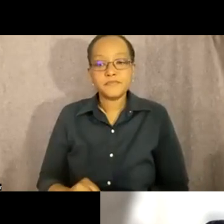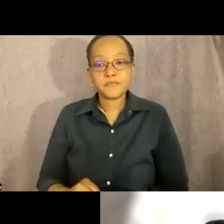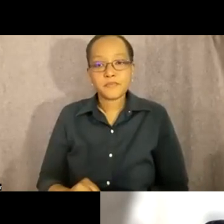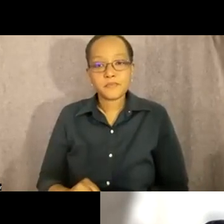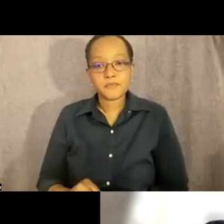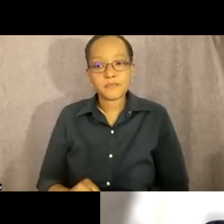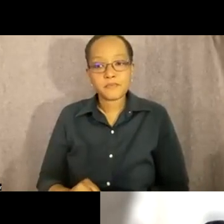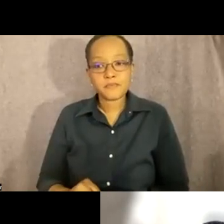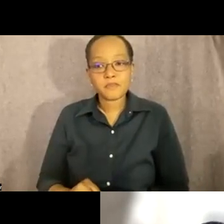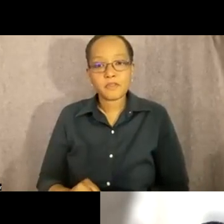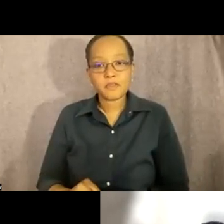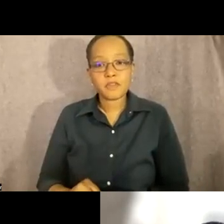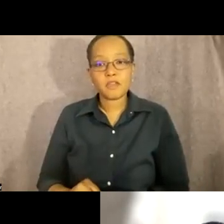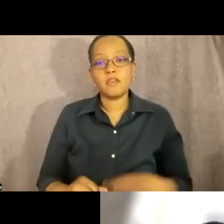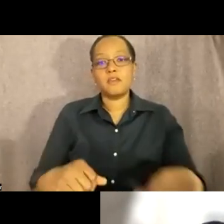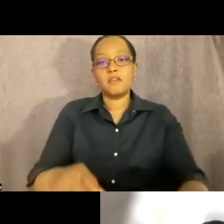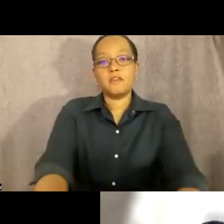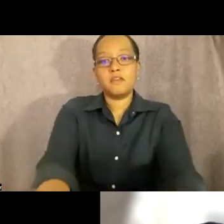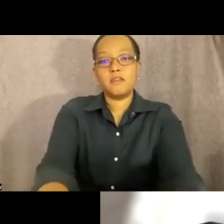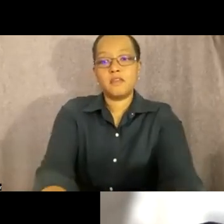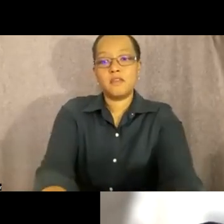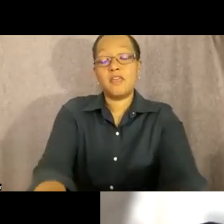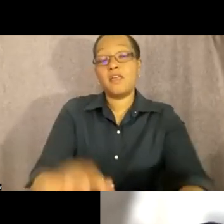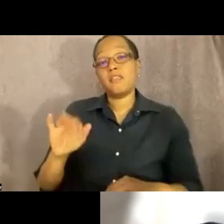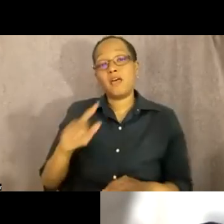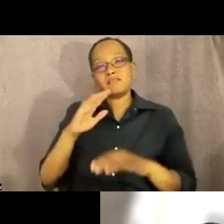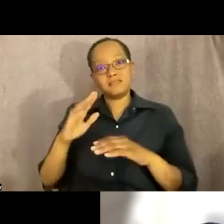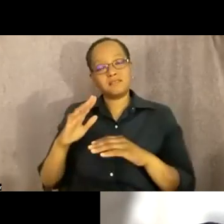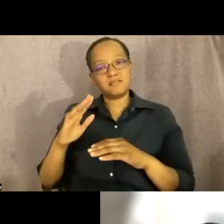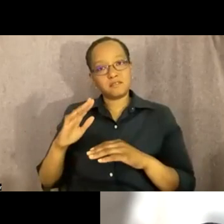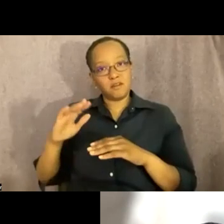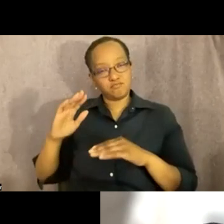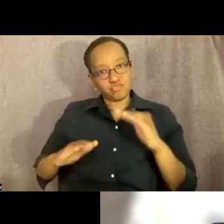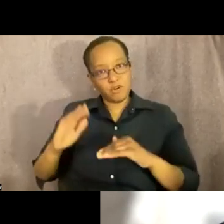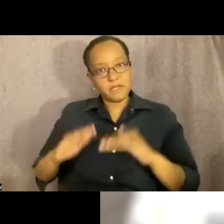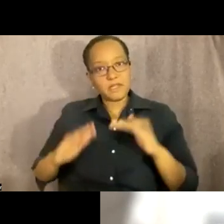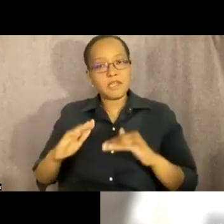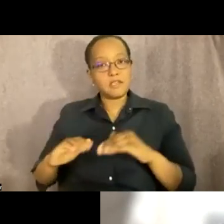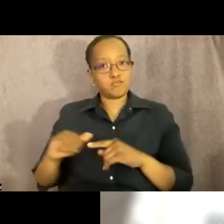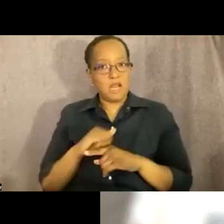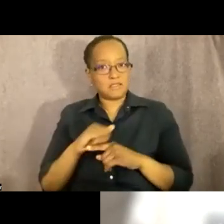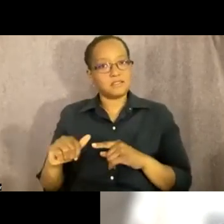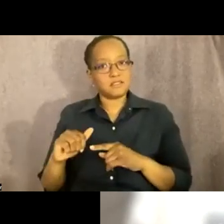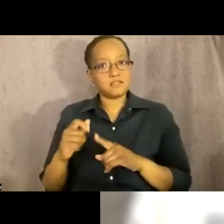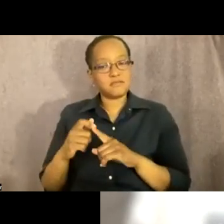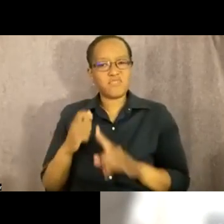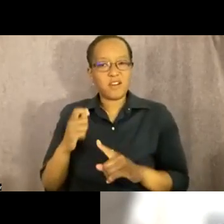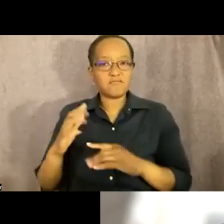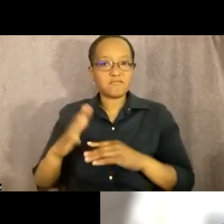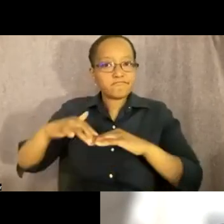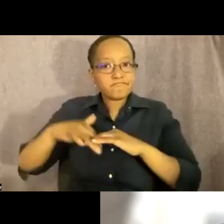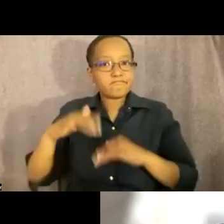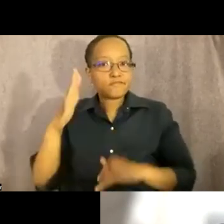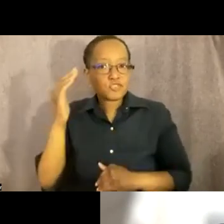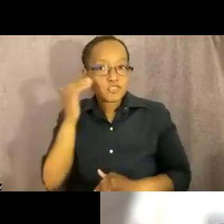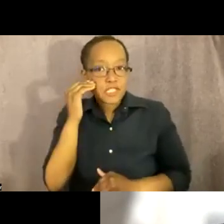it's um yeah it's an indigenous korean drumming practice um and